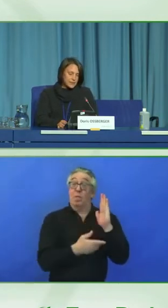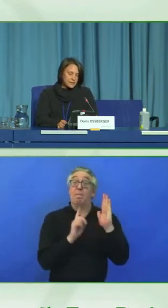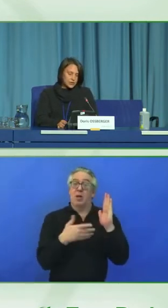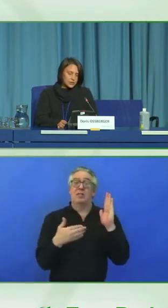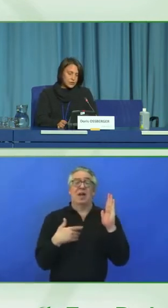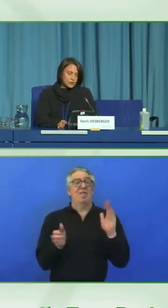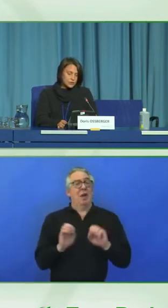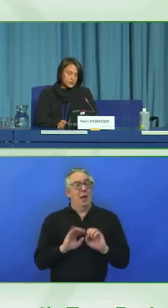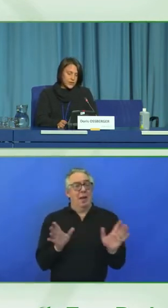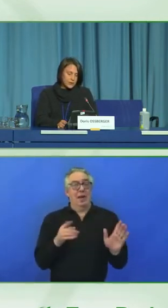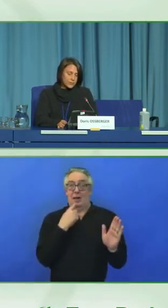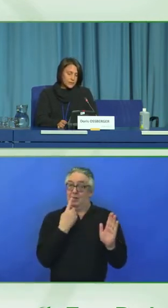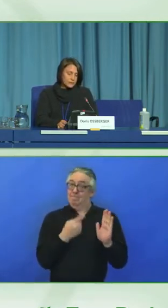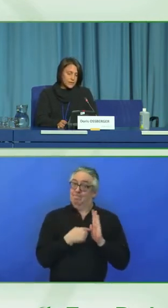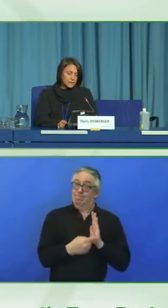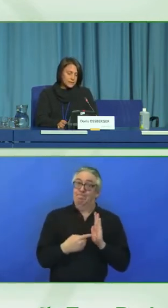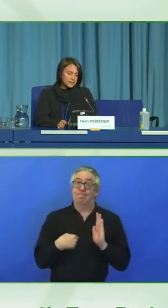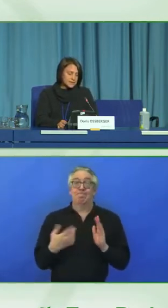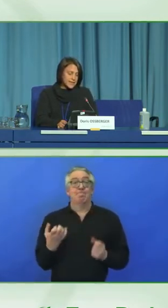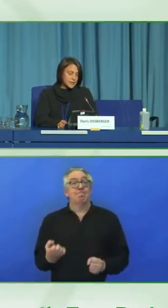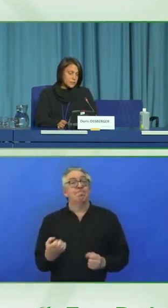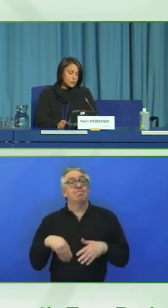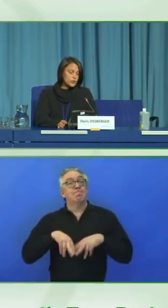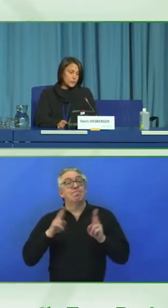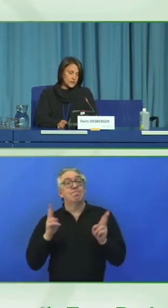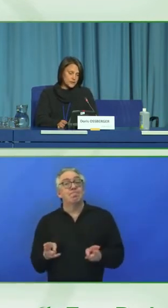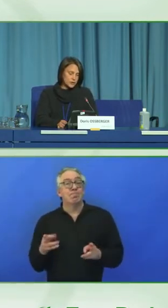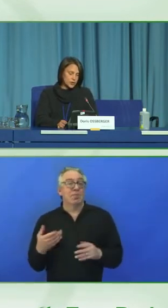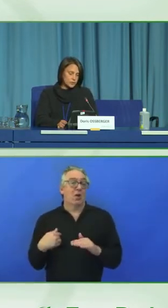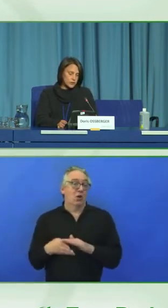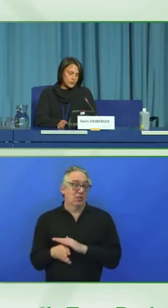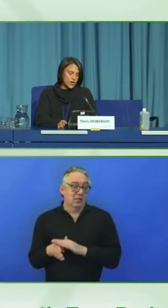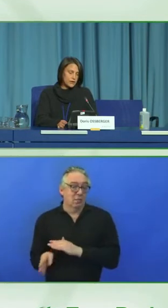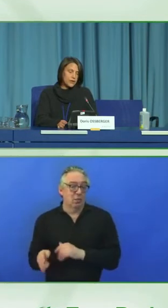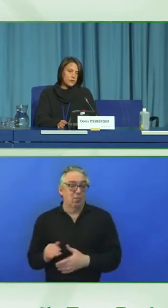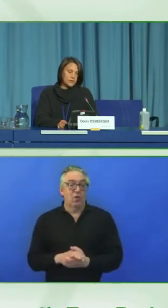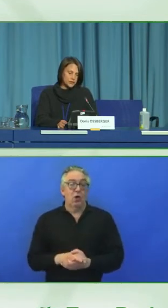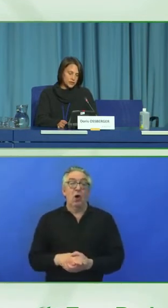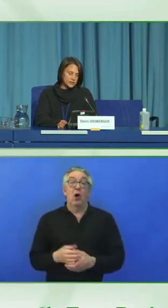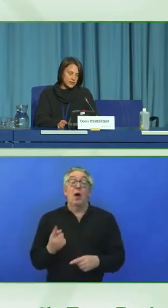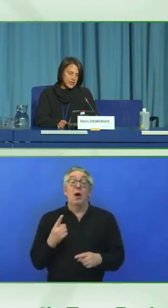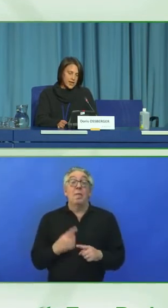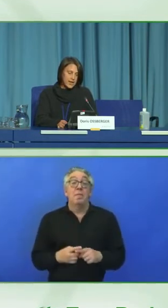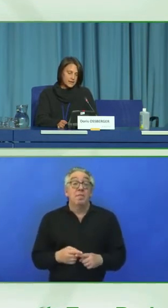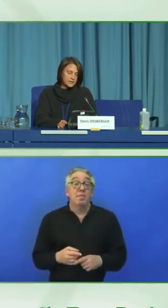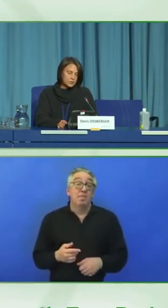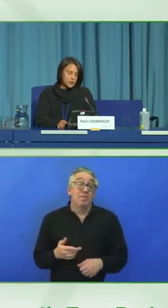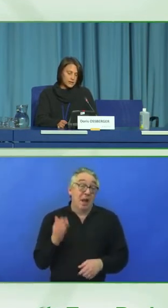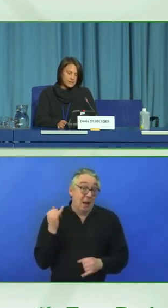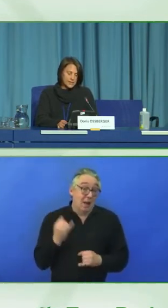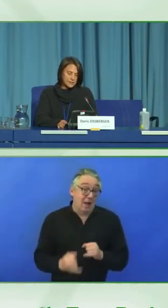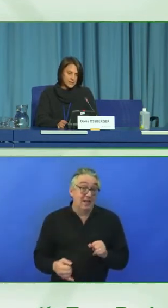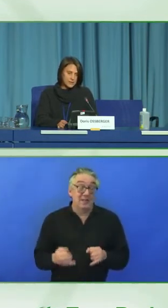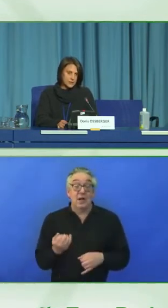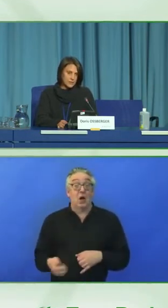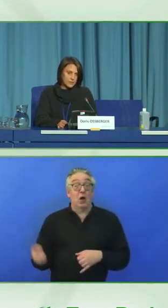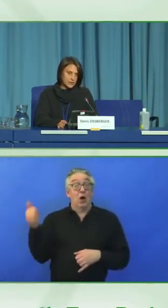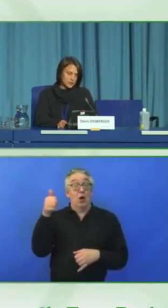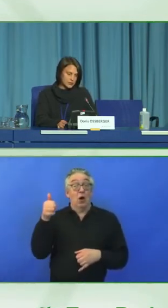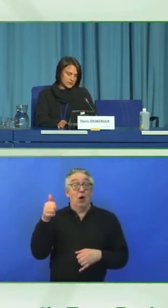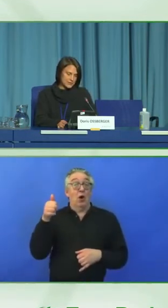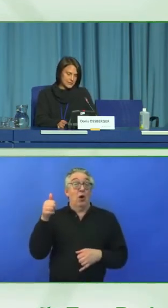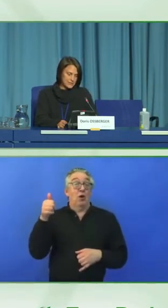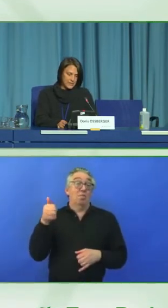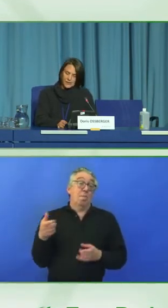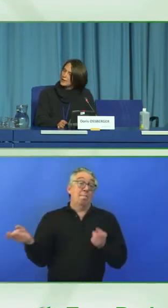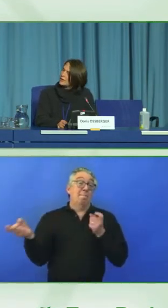the company must ensure development and steady improvement in terms of regular revisions and reassessment of